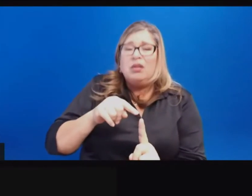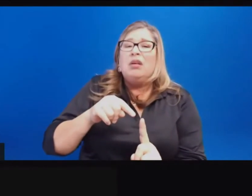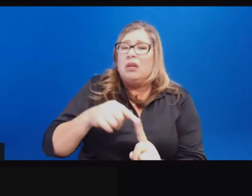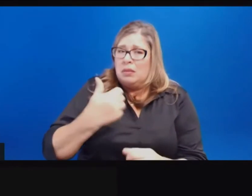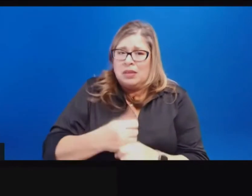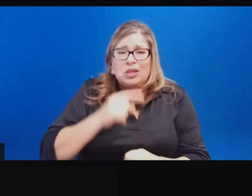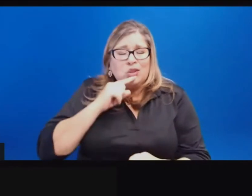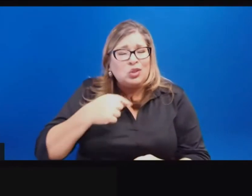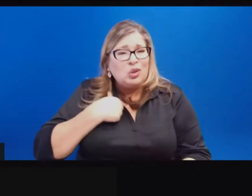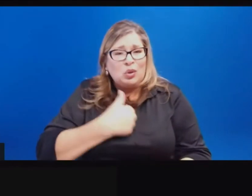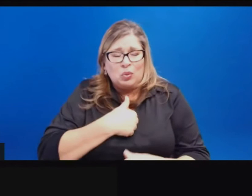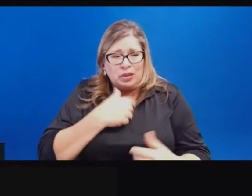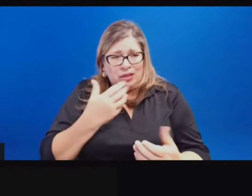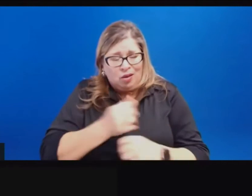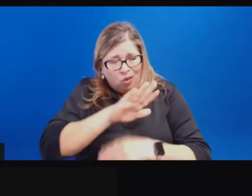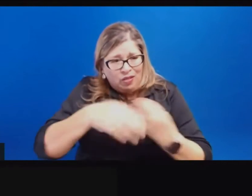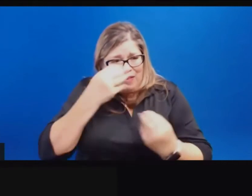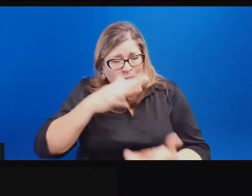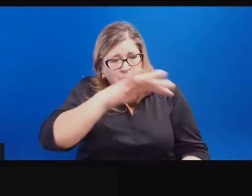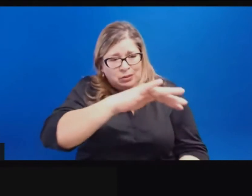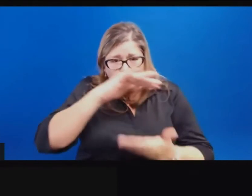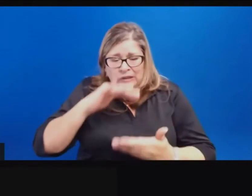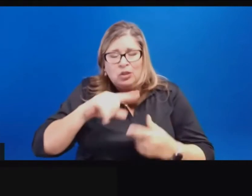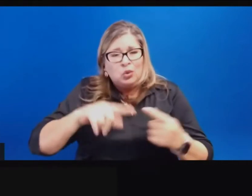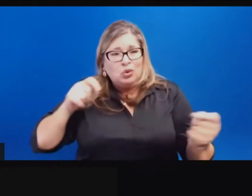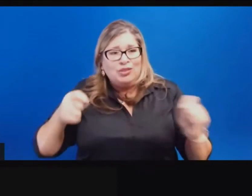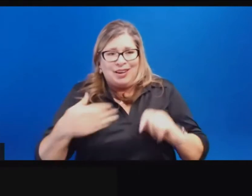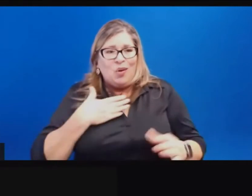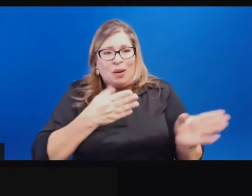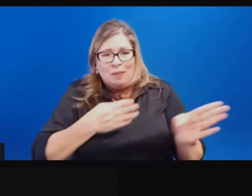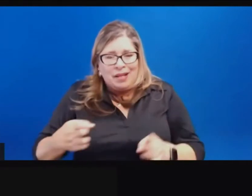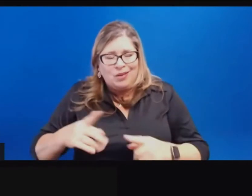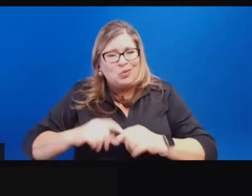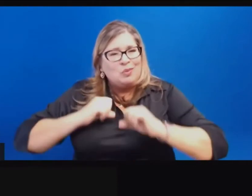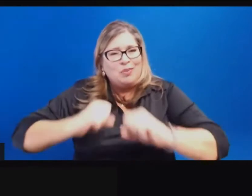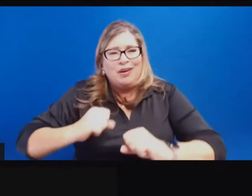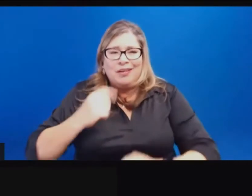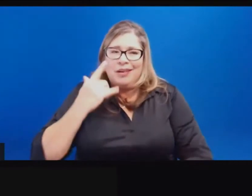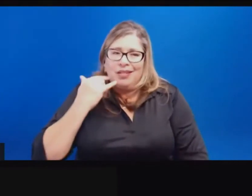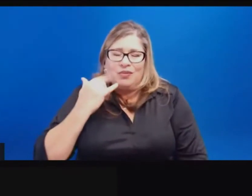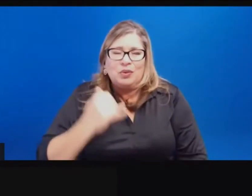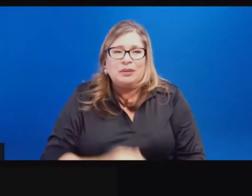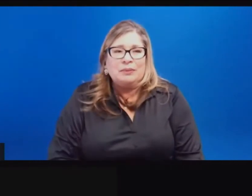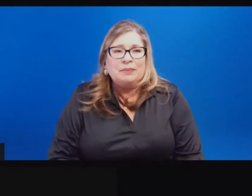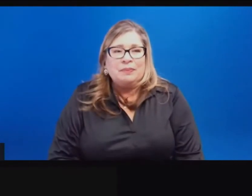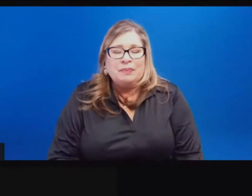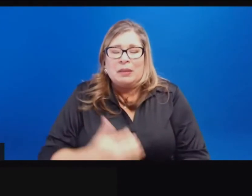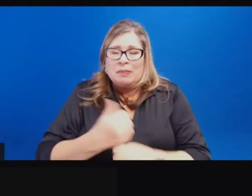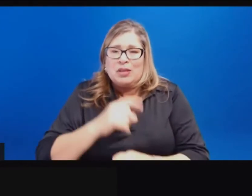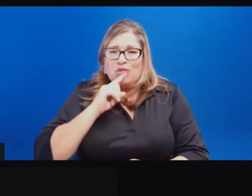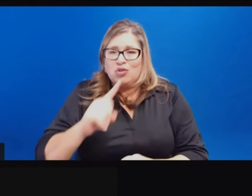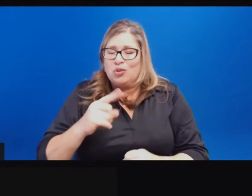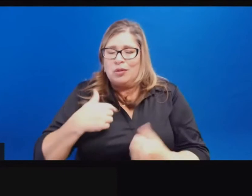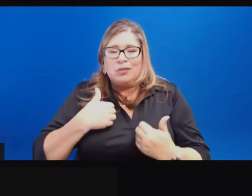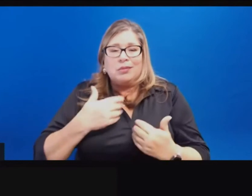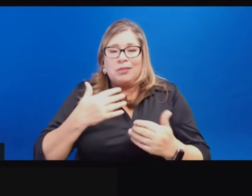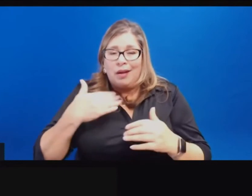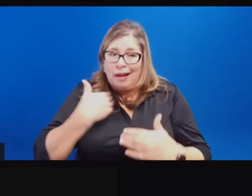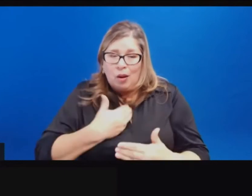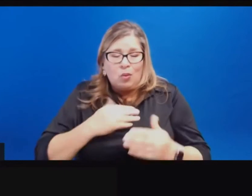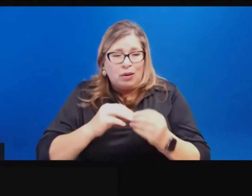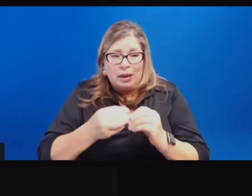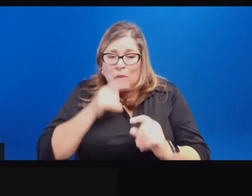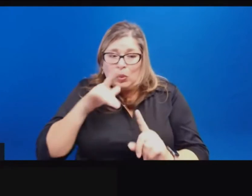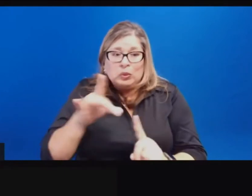the right decisions in place to protect Californians and keep us moving to the other side, other side of the pandemic. With